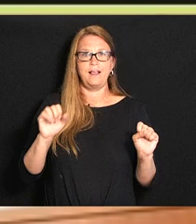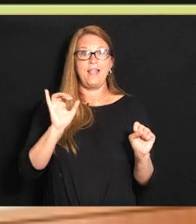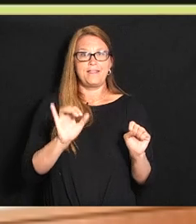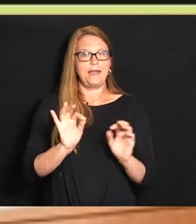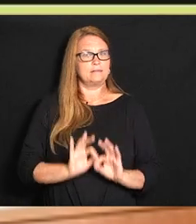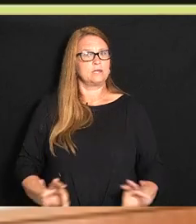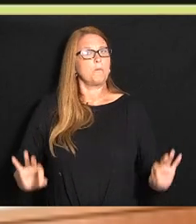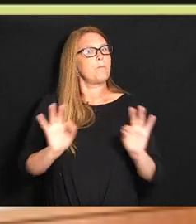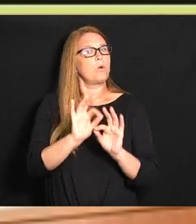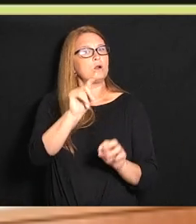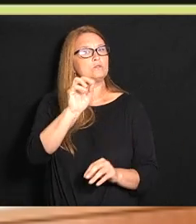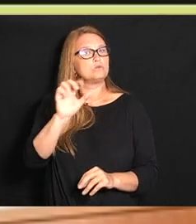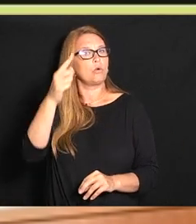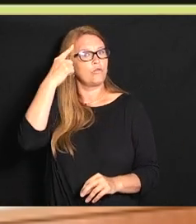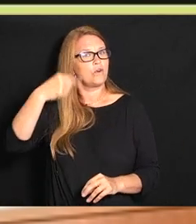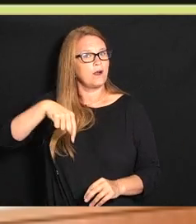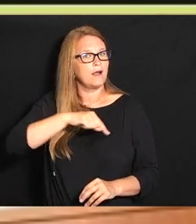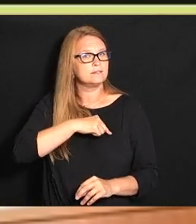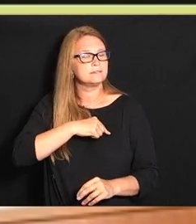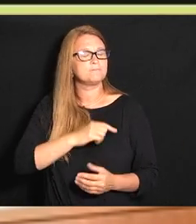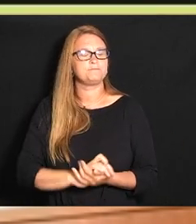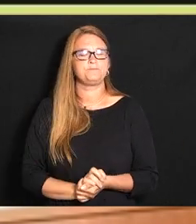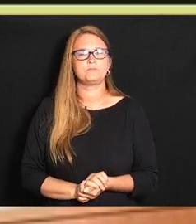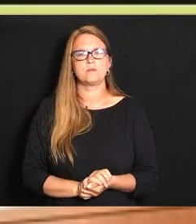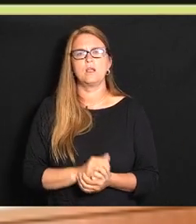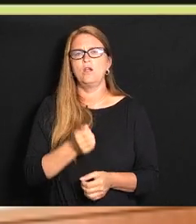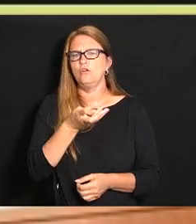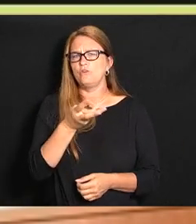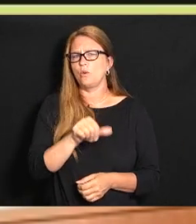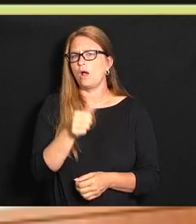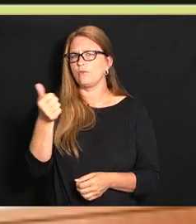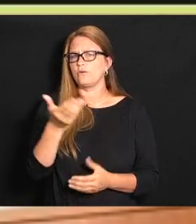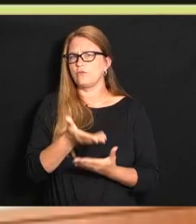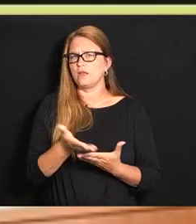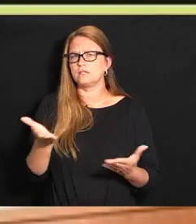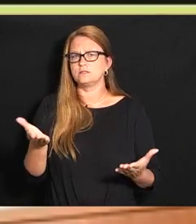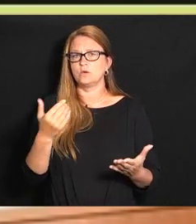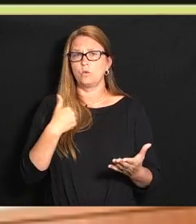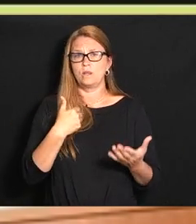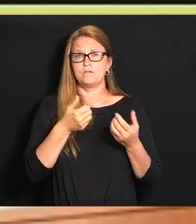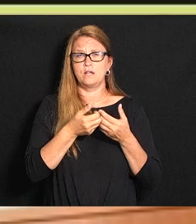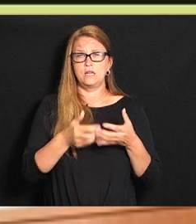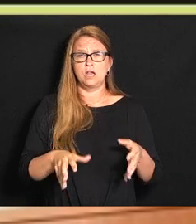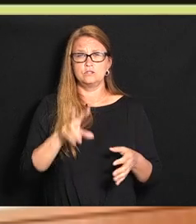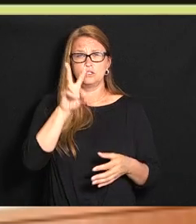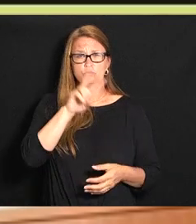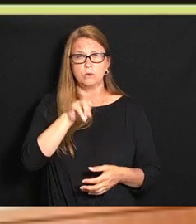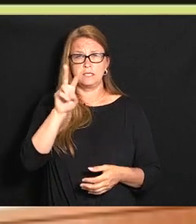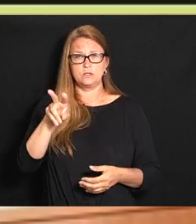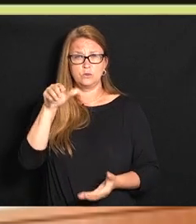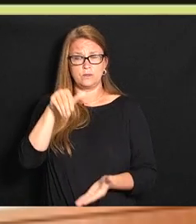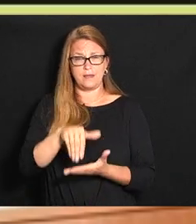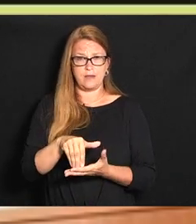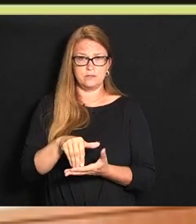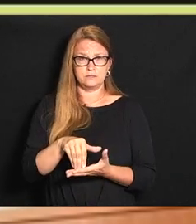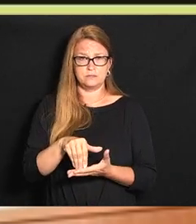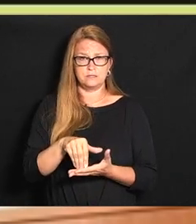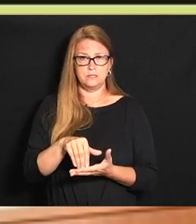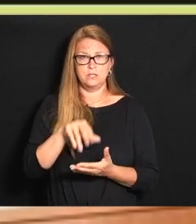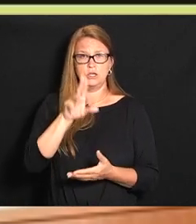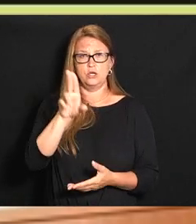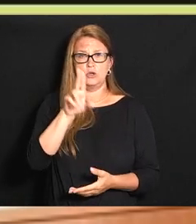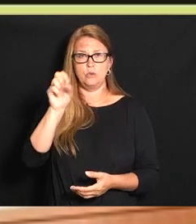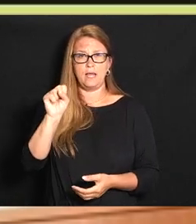we have available to us a couple other items I'd like to point out we have lost 22,000 U.S.